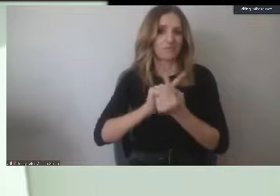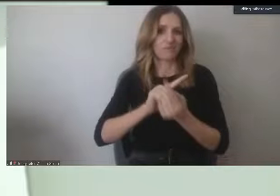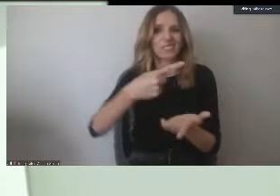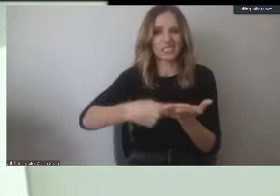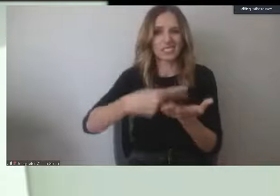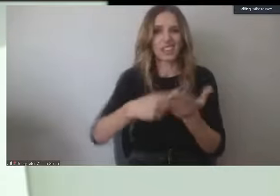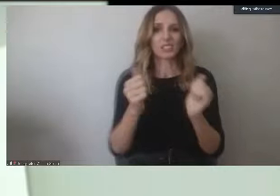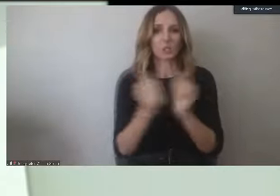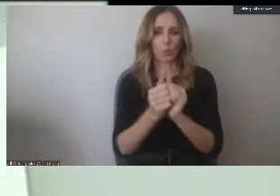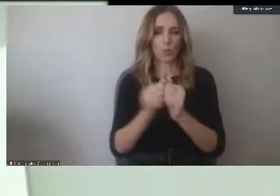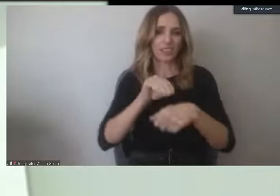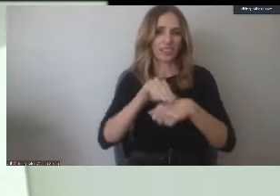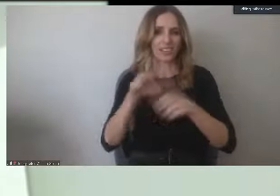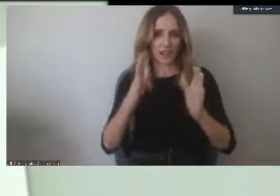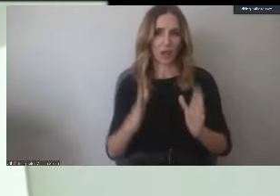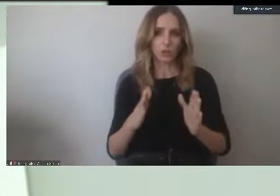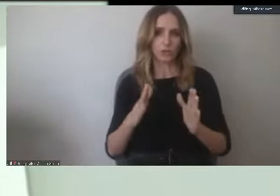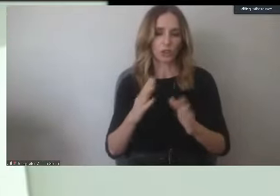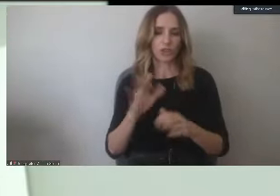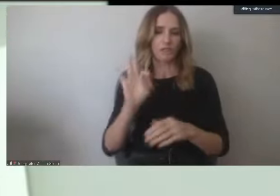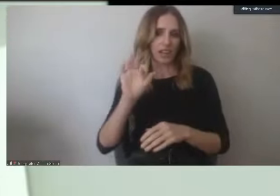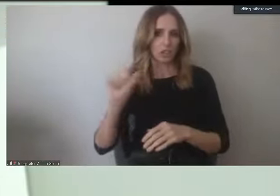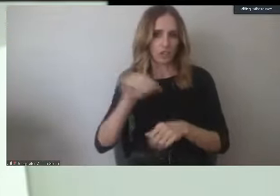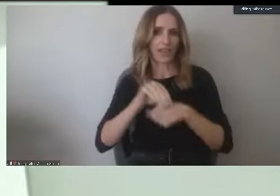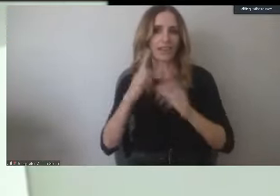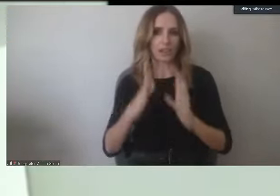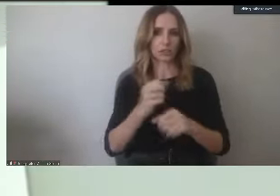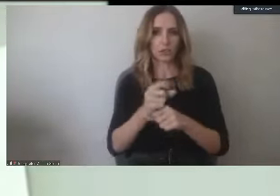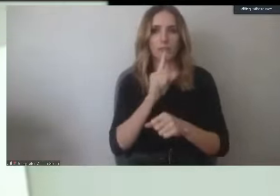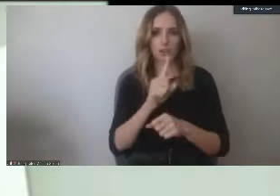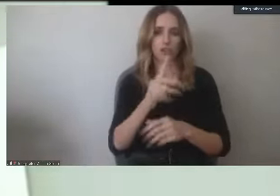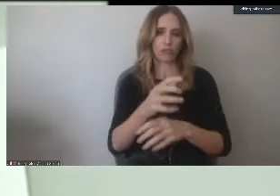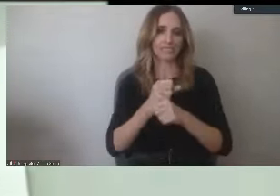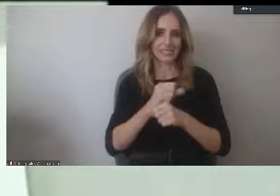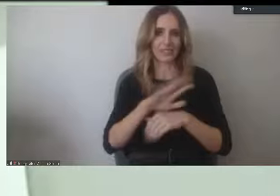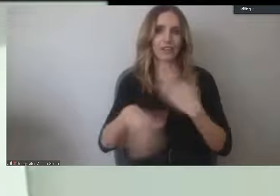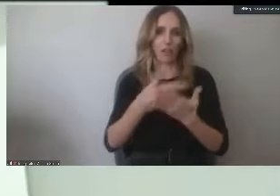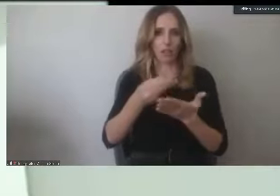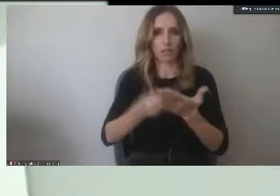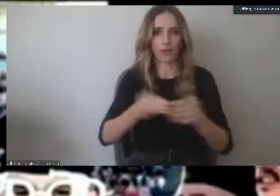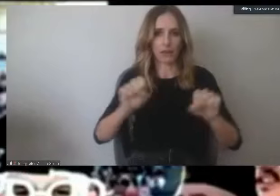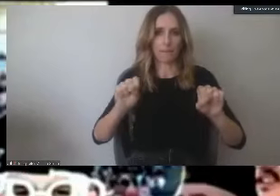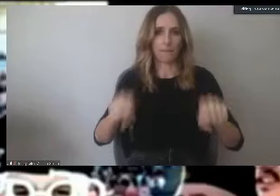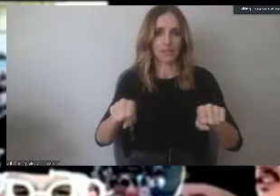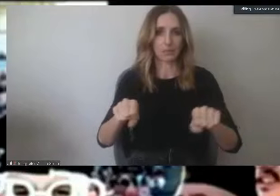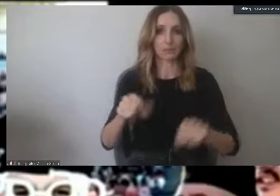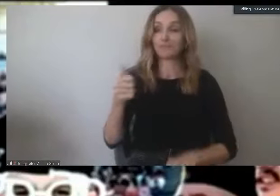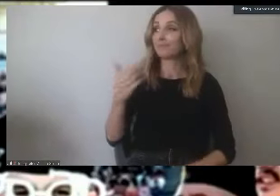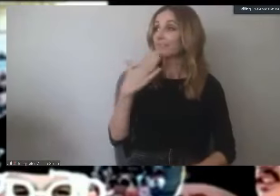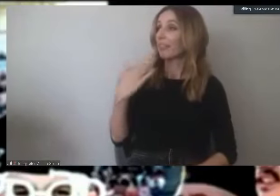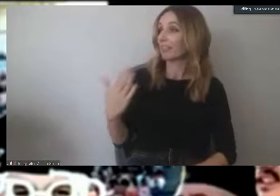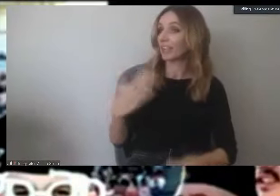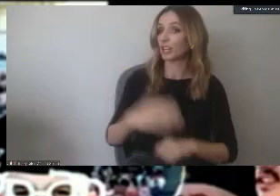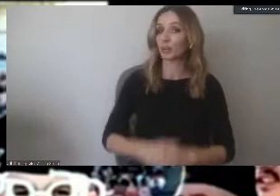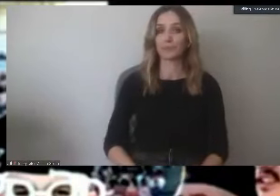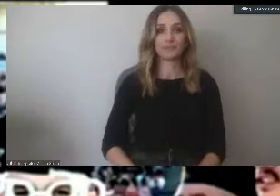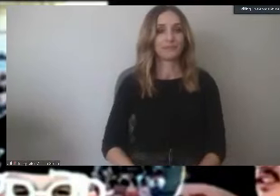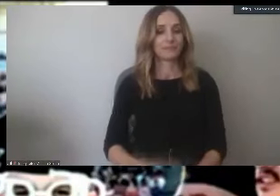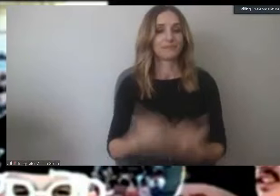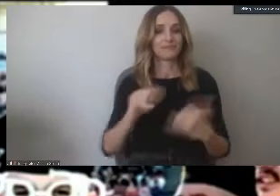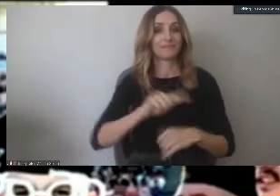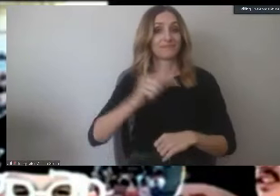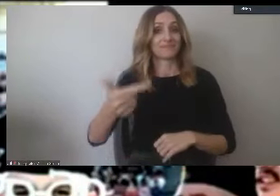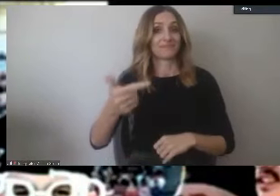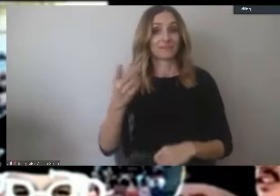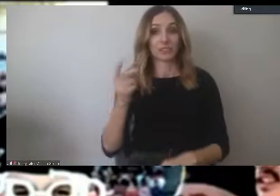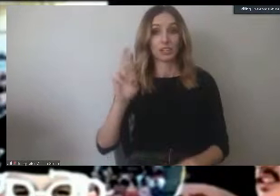review of their financial aid package to make sure they're getting access to all the funds they're eligible for. Great. Thank you. Let's switch over to